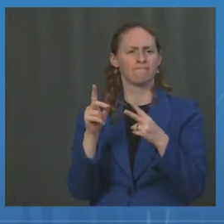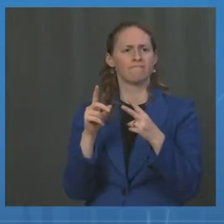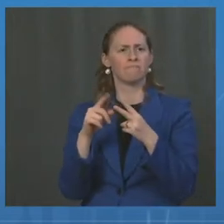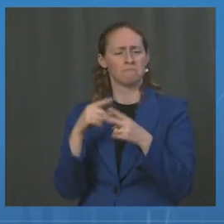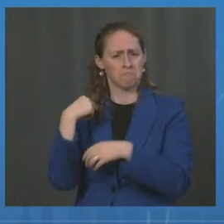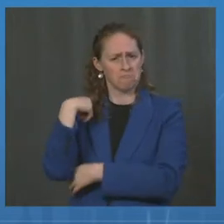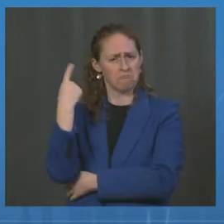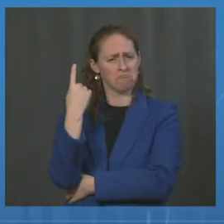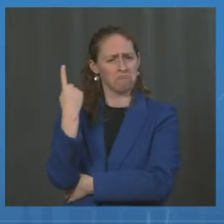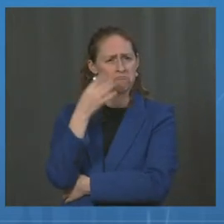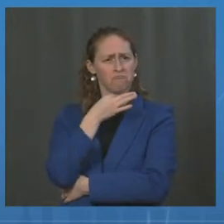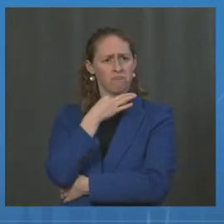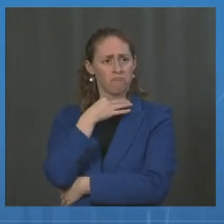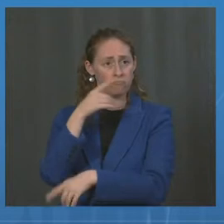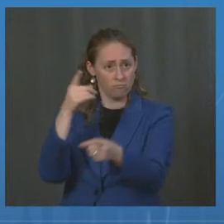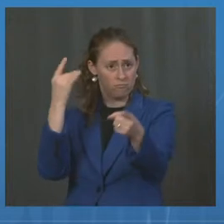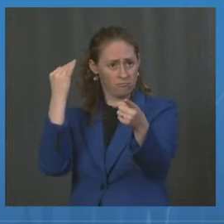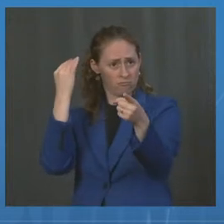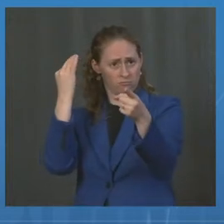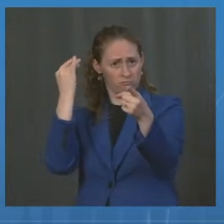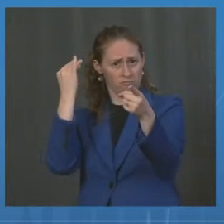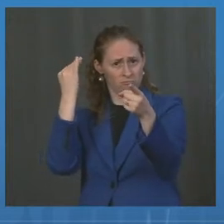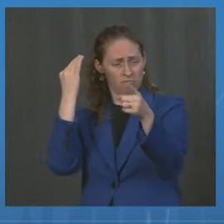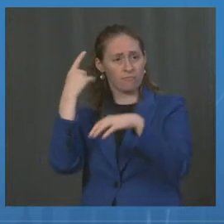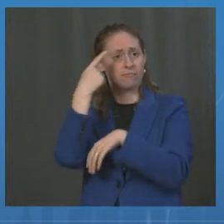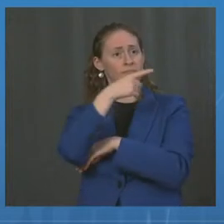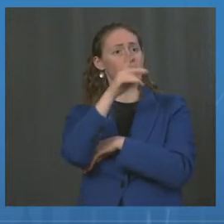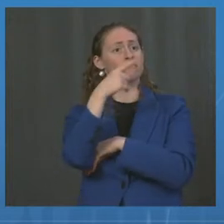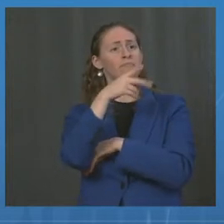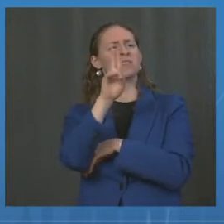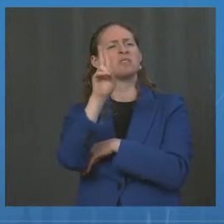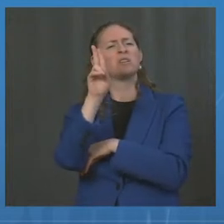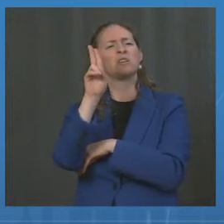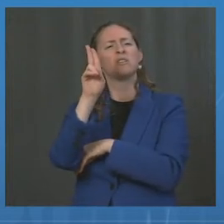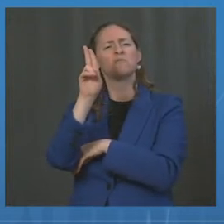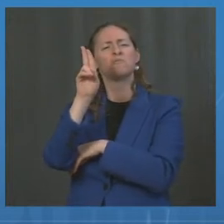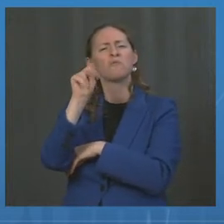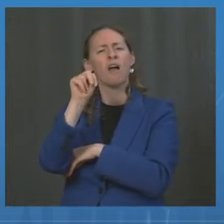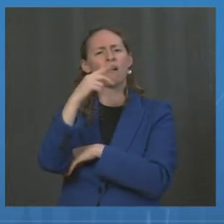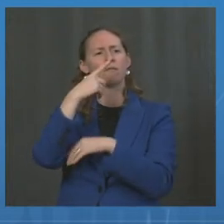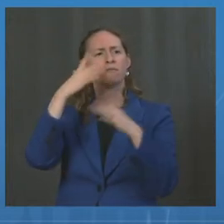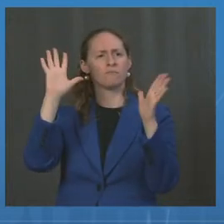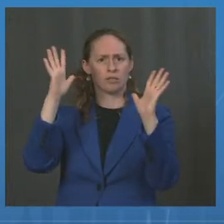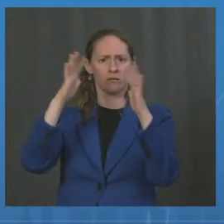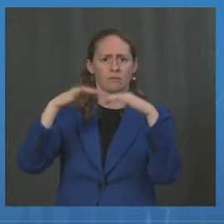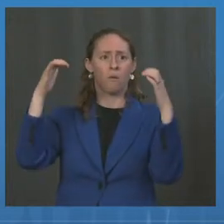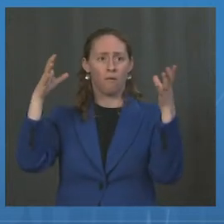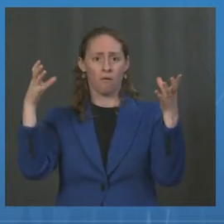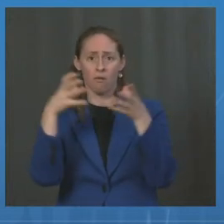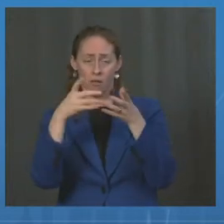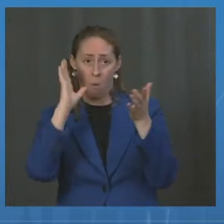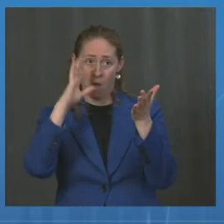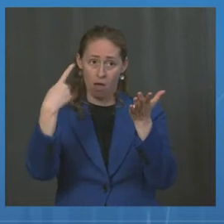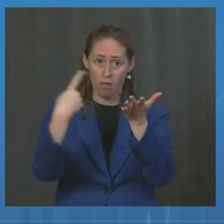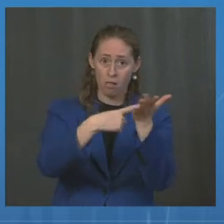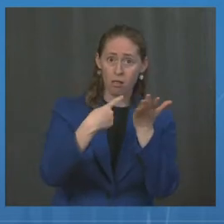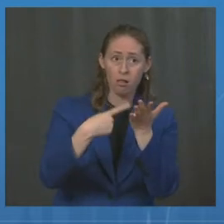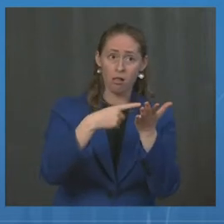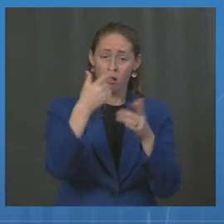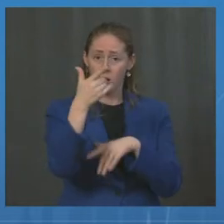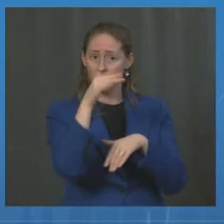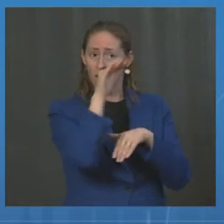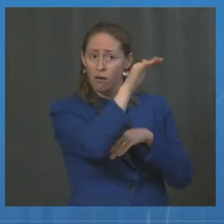to the UN General Assembly to try to encourage other countries to sort of amp up their vaccine donations